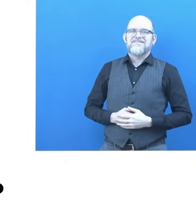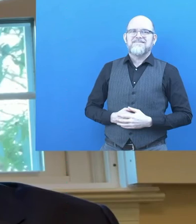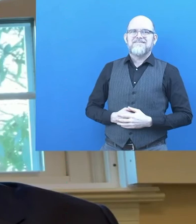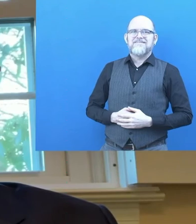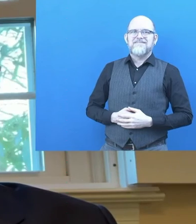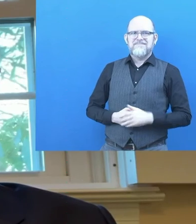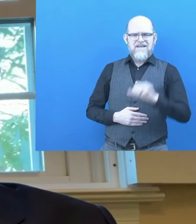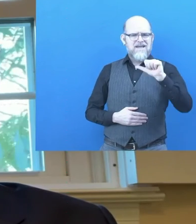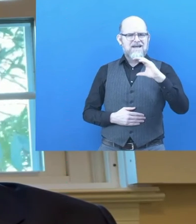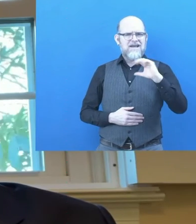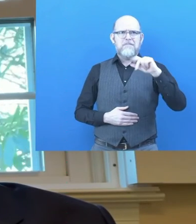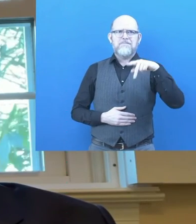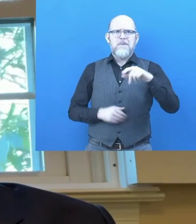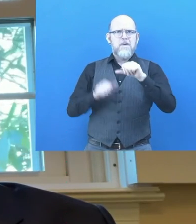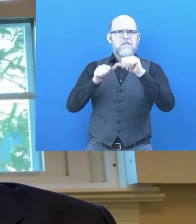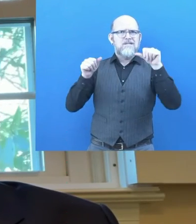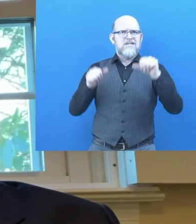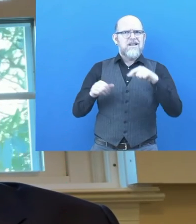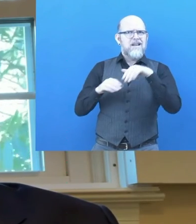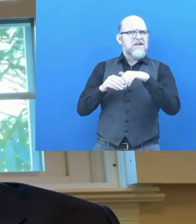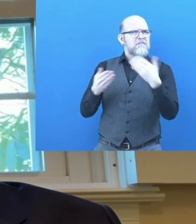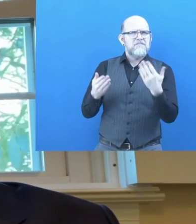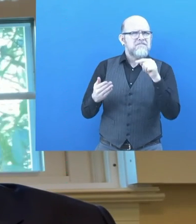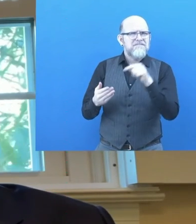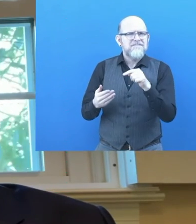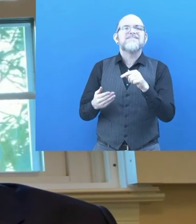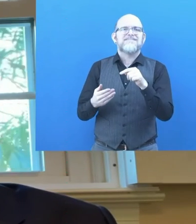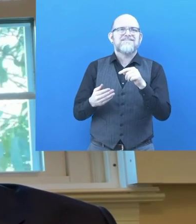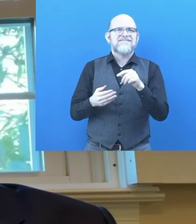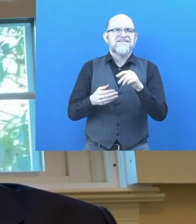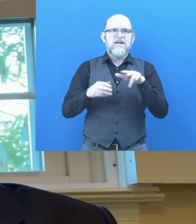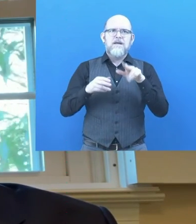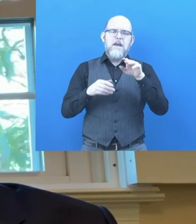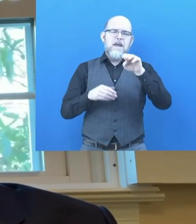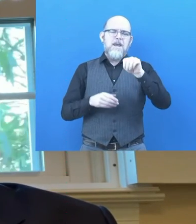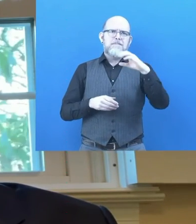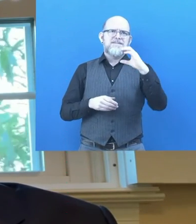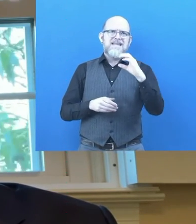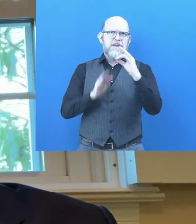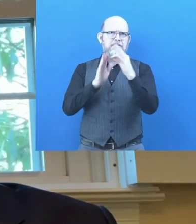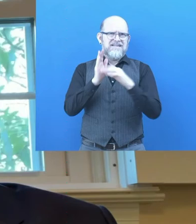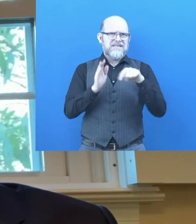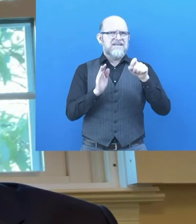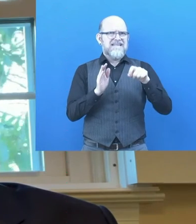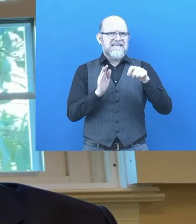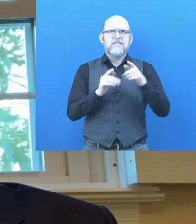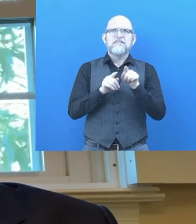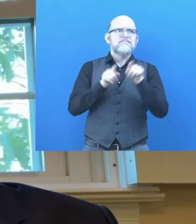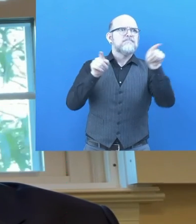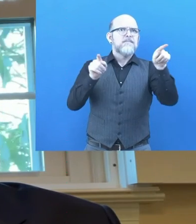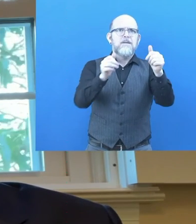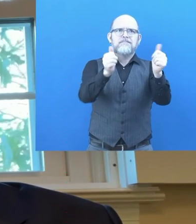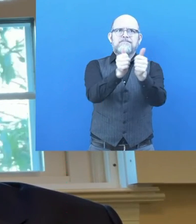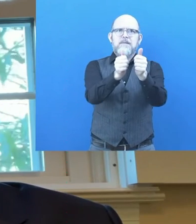The ACAP model uses managed care principles in a direct contract between the state of Pennsylvania and Keystone